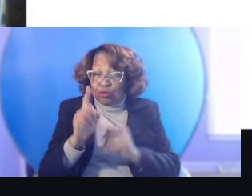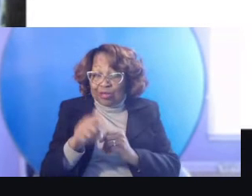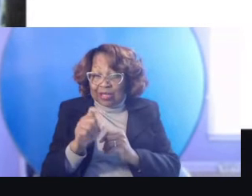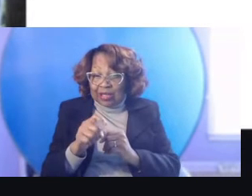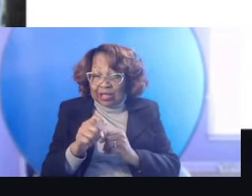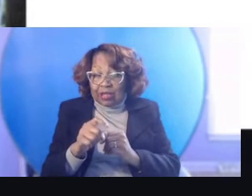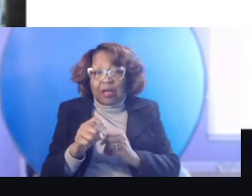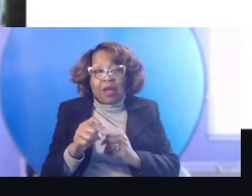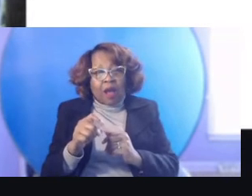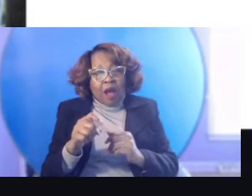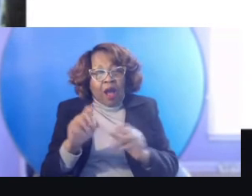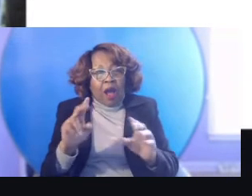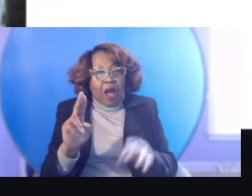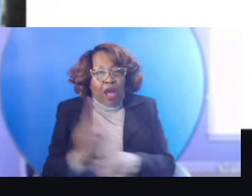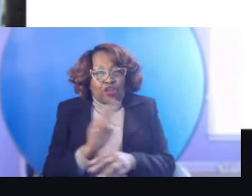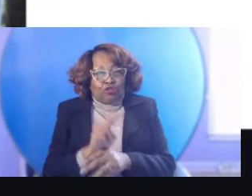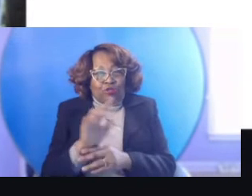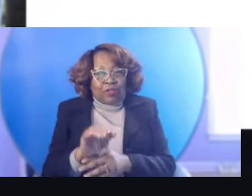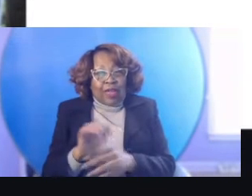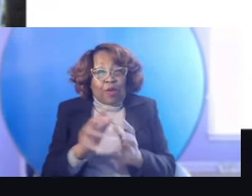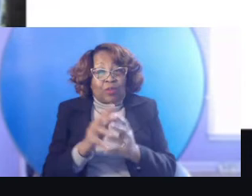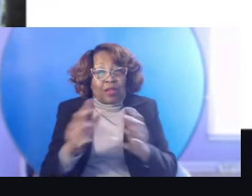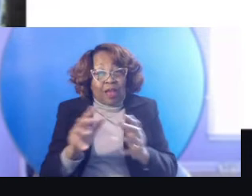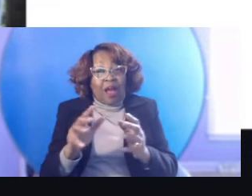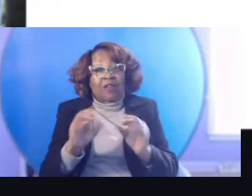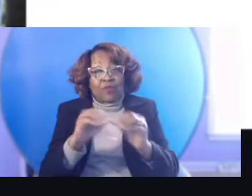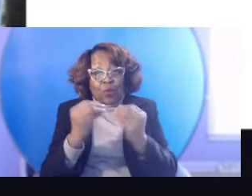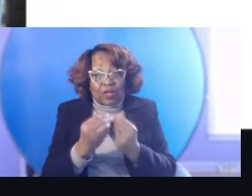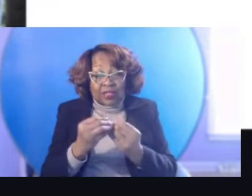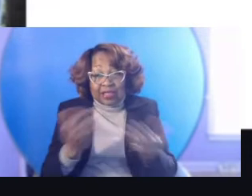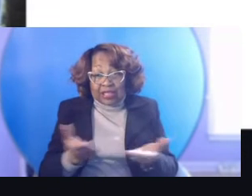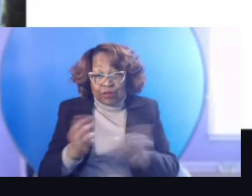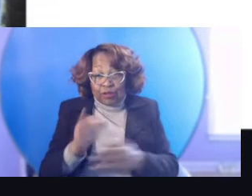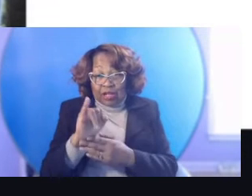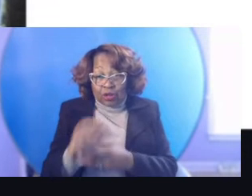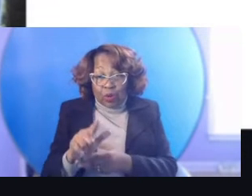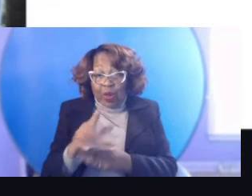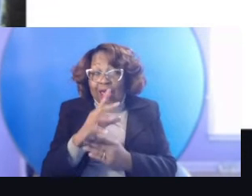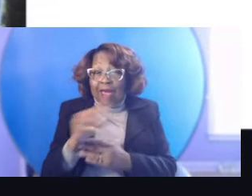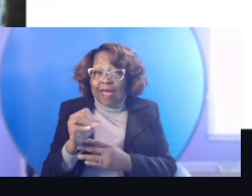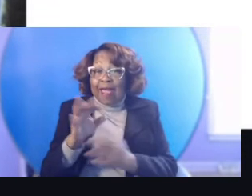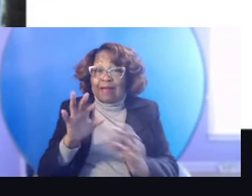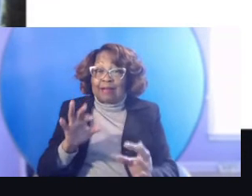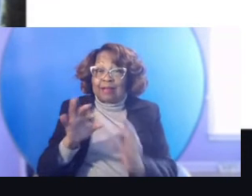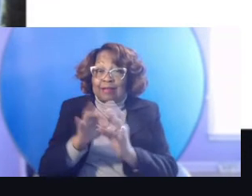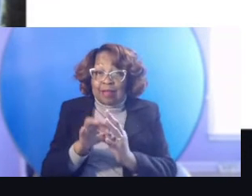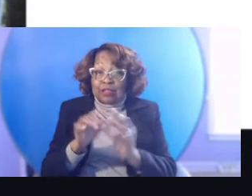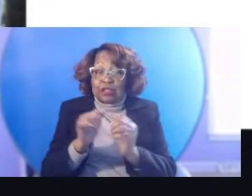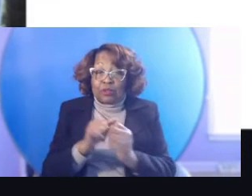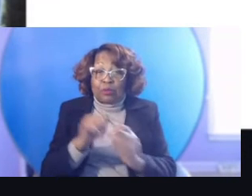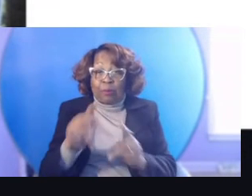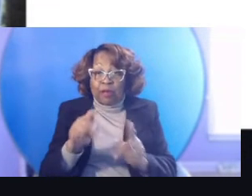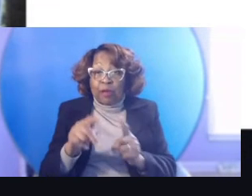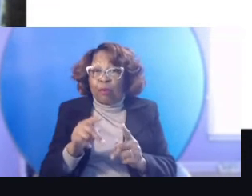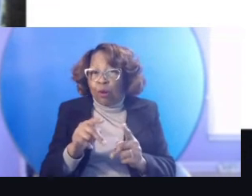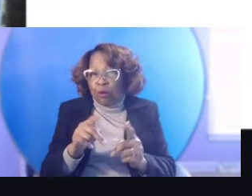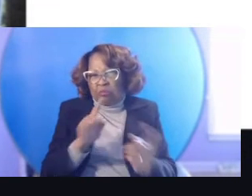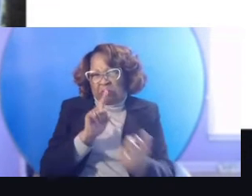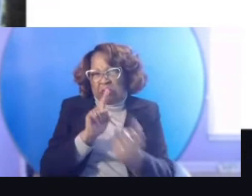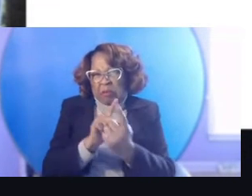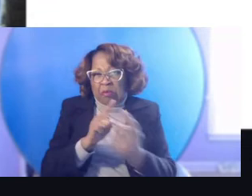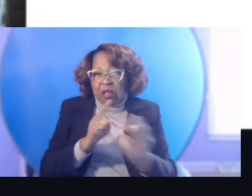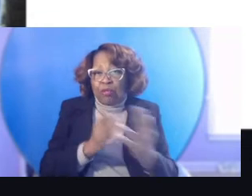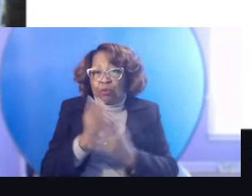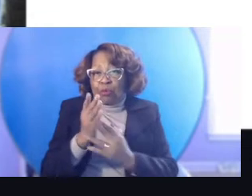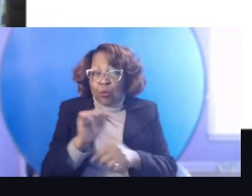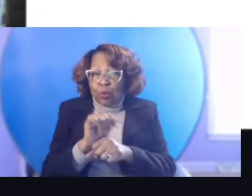here that are Illinois based. Um, and through connections that I've made with, um, people that I've met through work. So